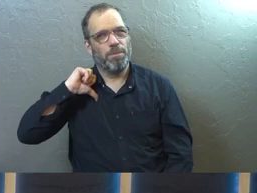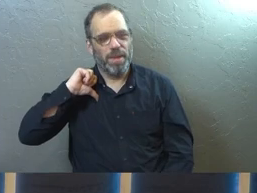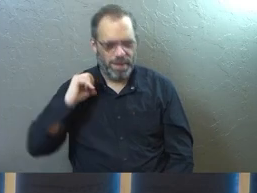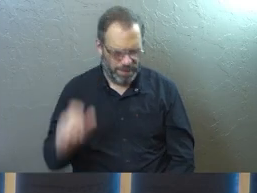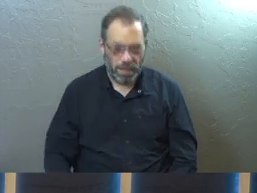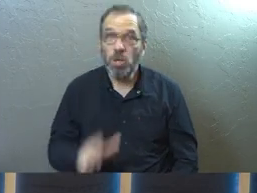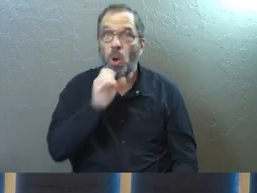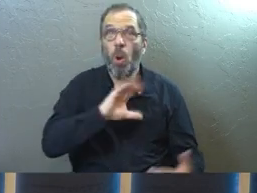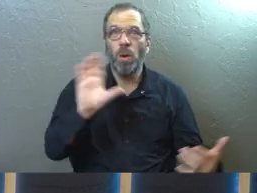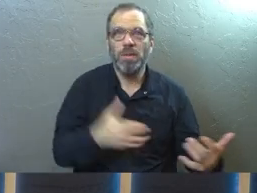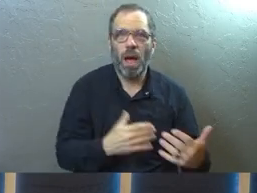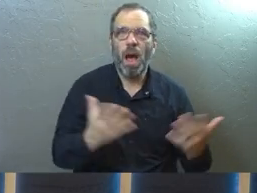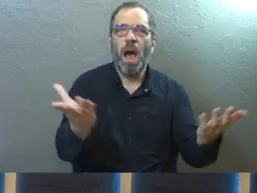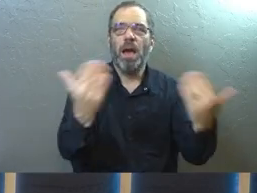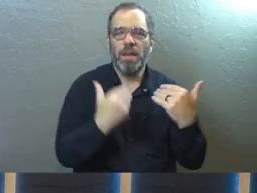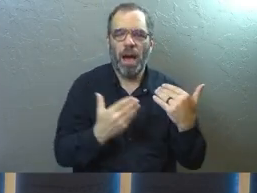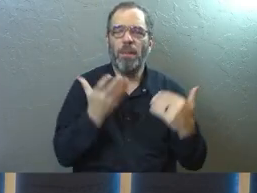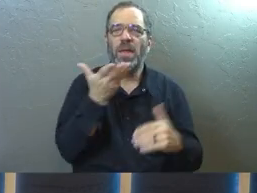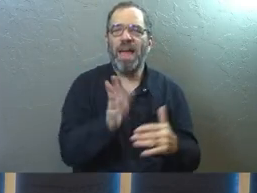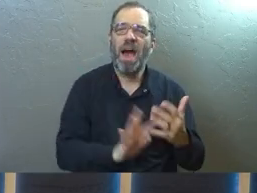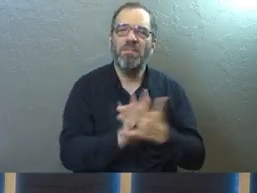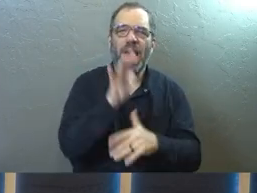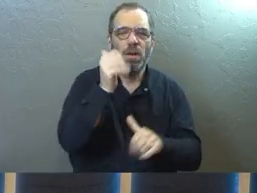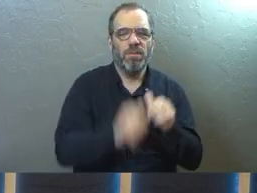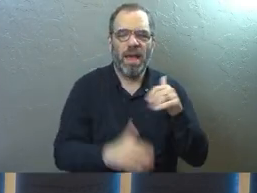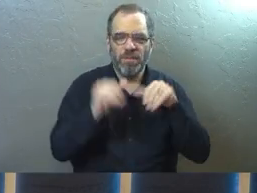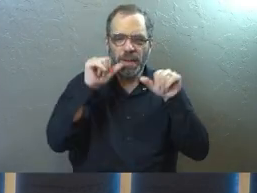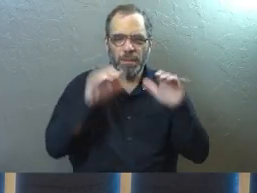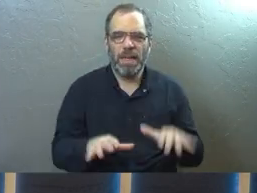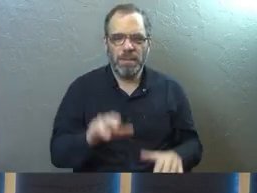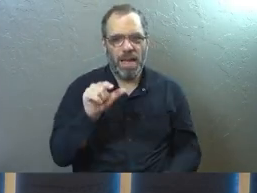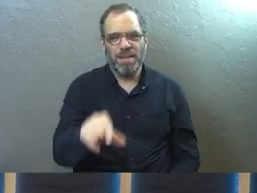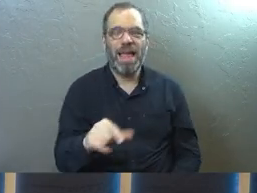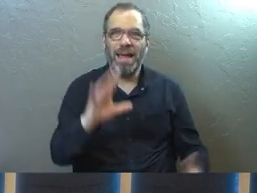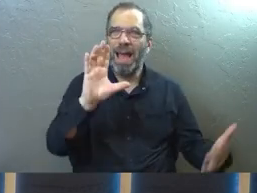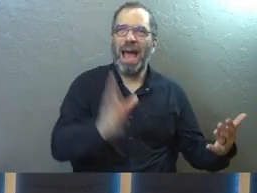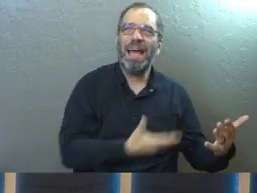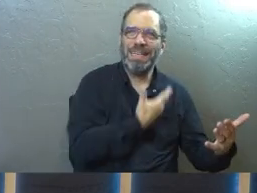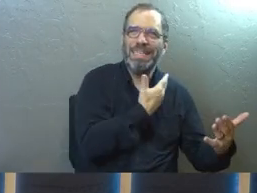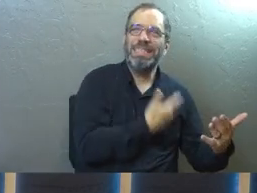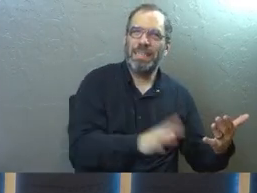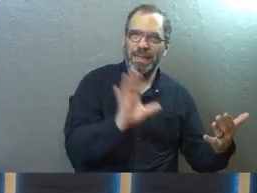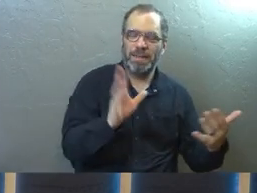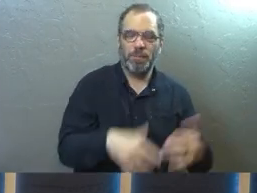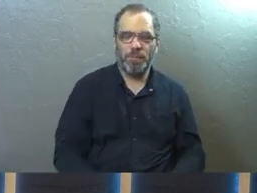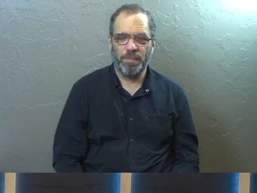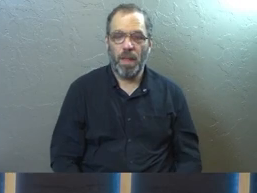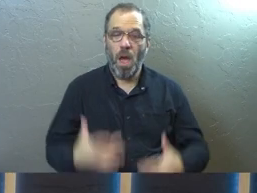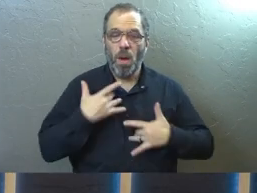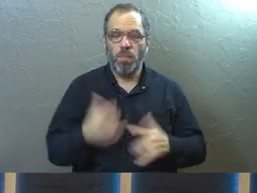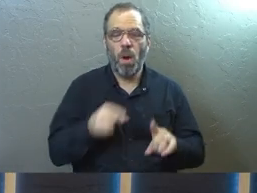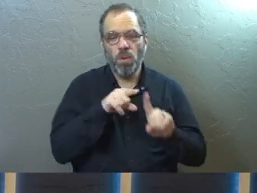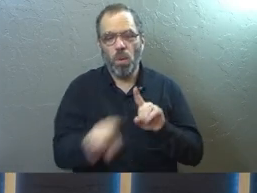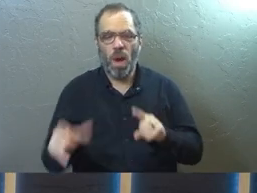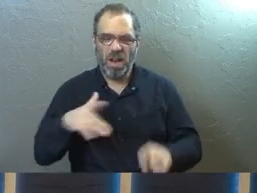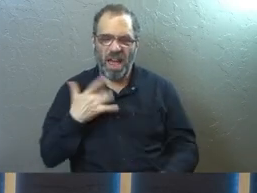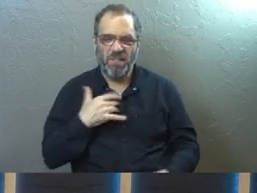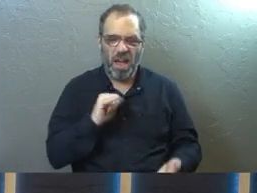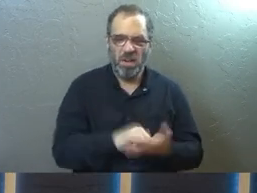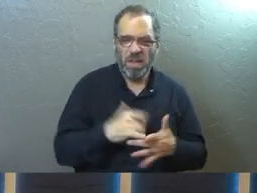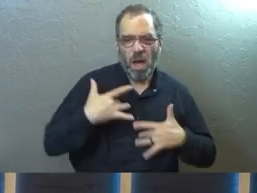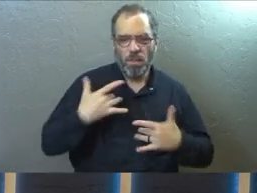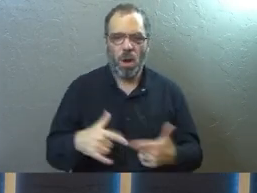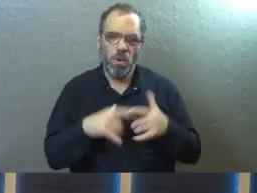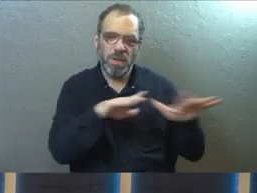there's an old hymn called come now fount of every blessing. And this is one that I sing prone to wonder, Lord, I feel it